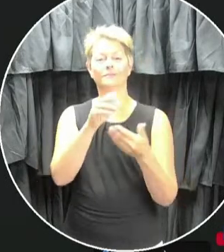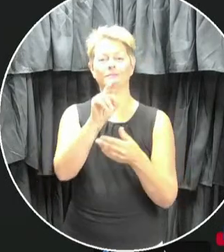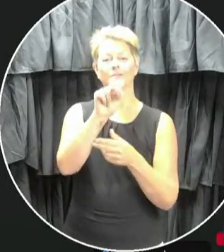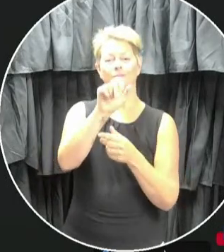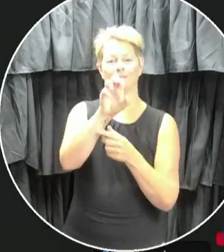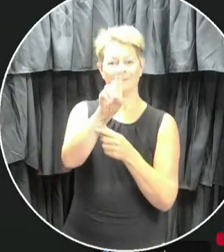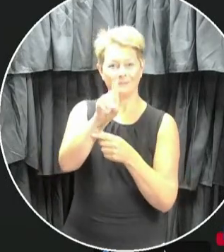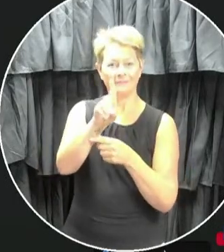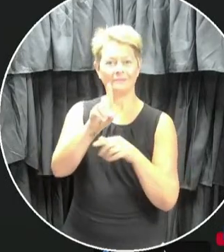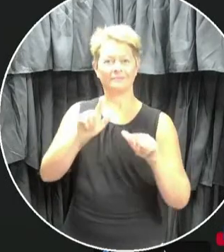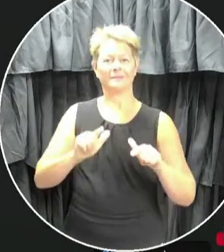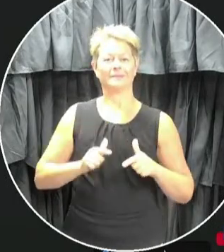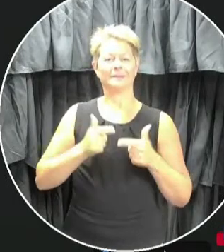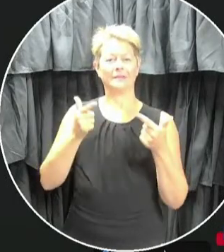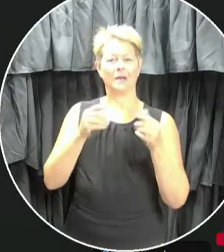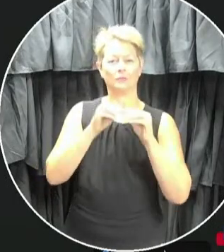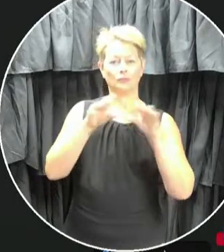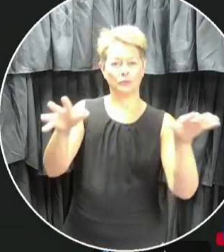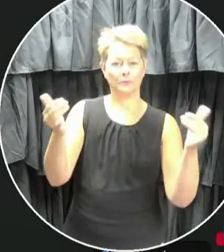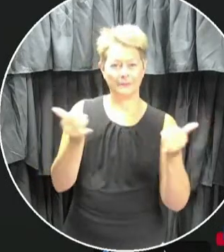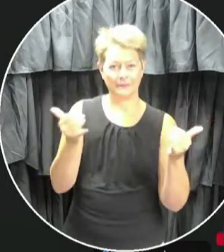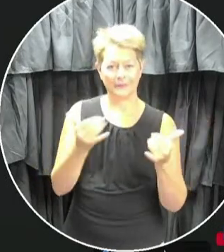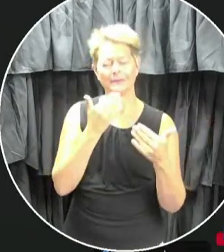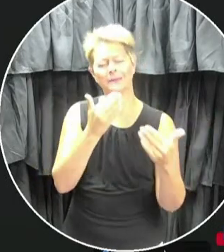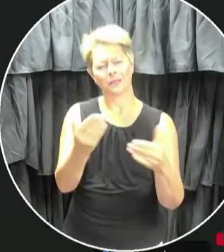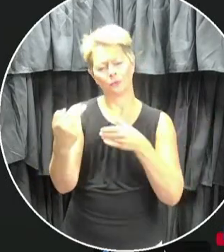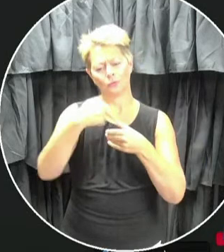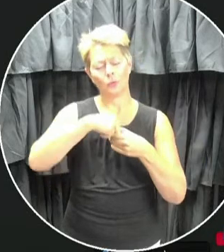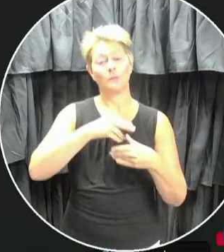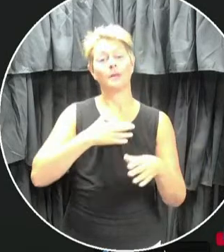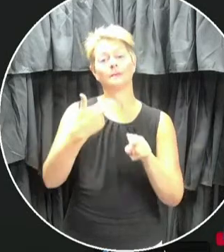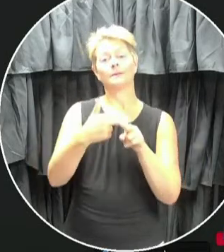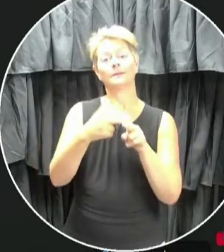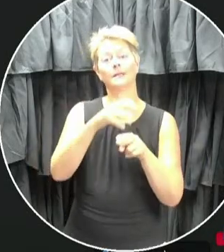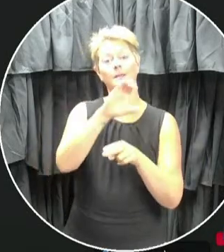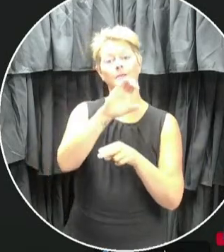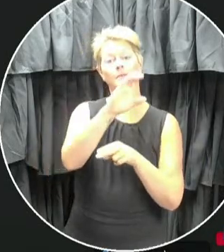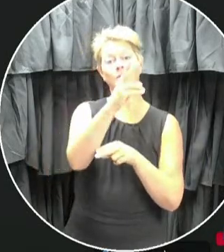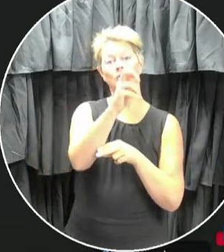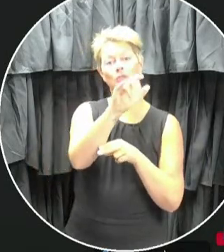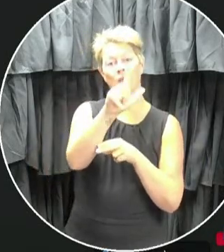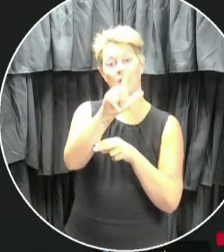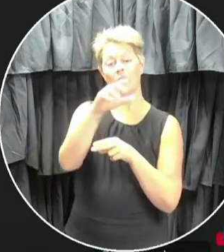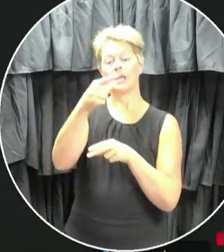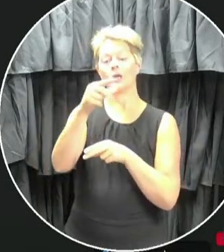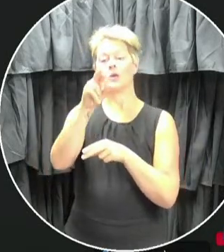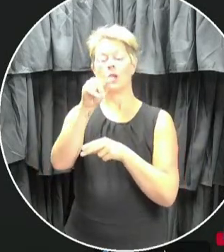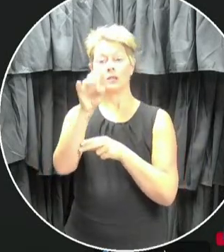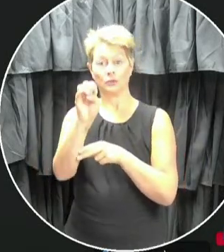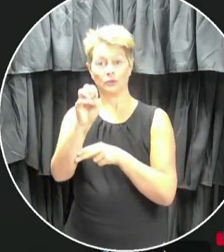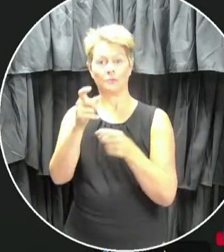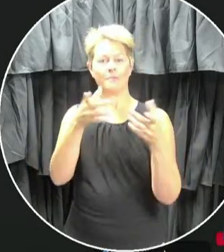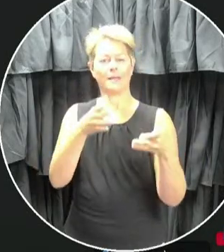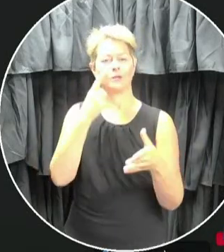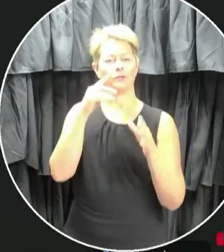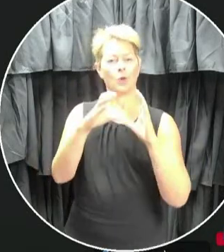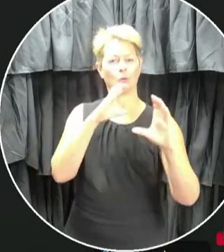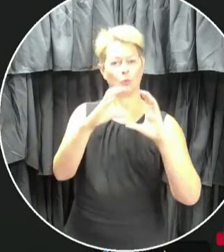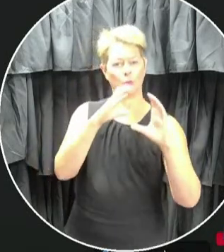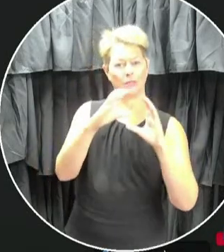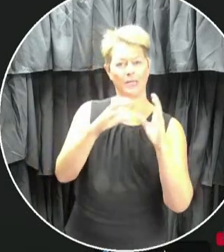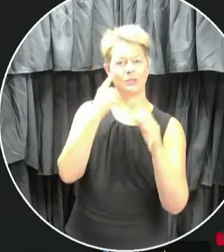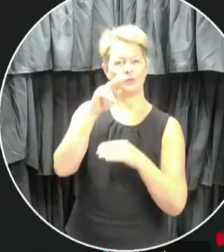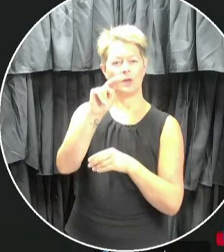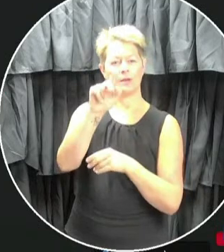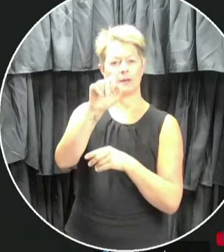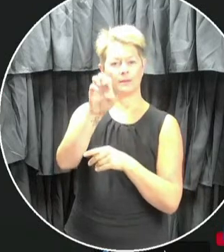stream today, and thank you very much for joining us. My name is Cheryl Gulledge, and I am the manager of communications for the Newfoundland and Labrador English School